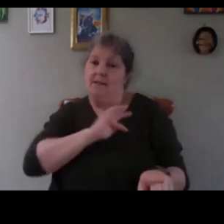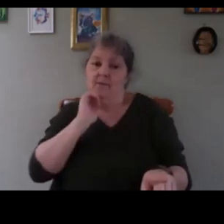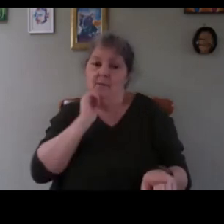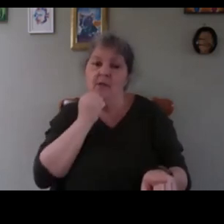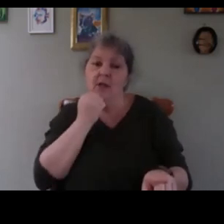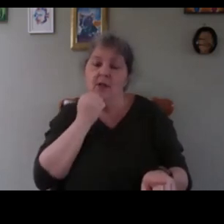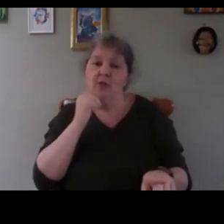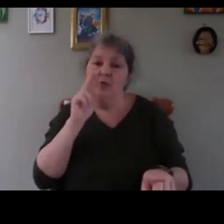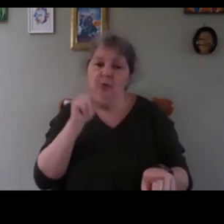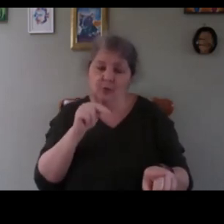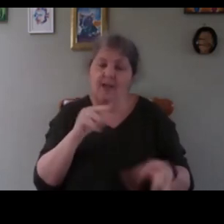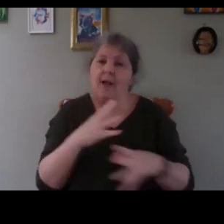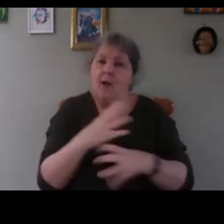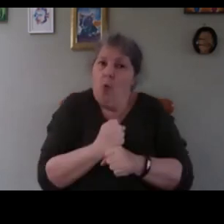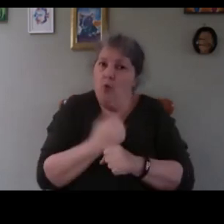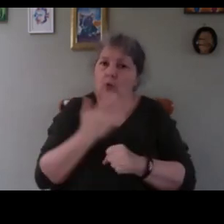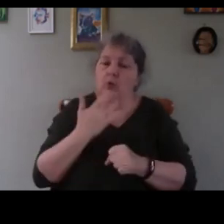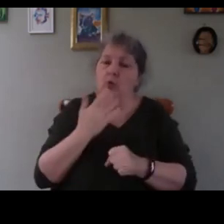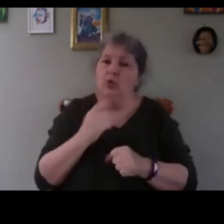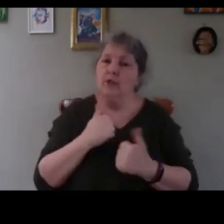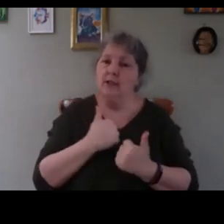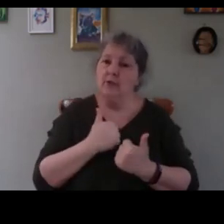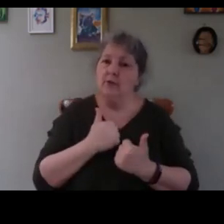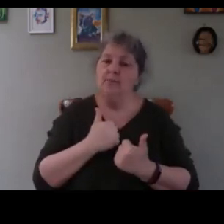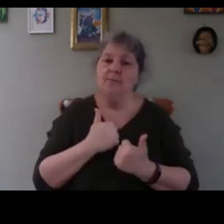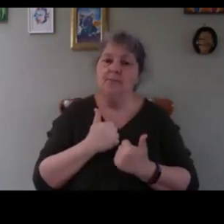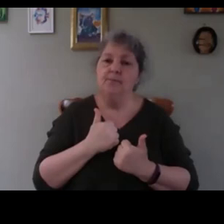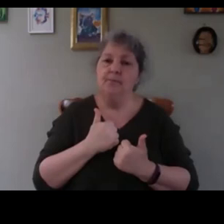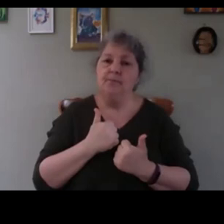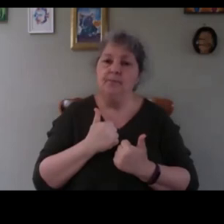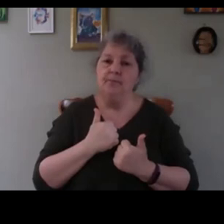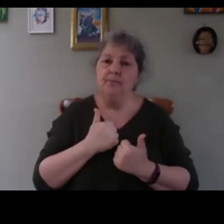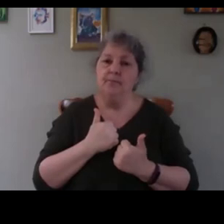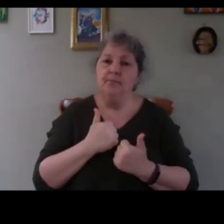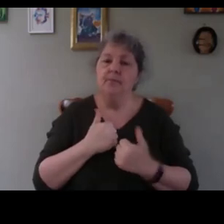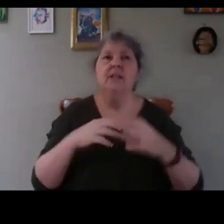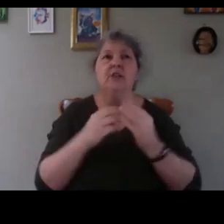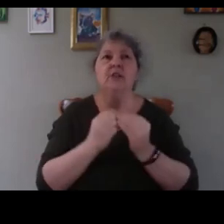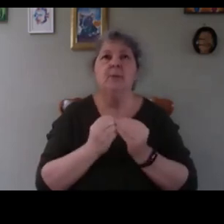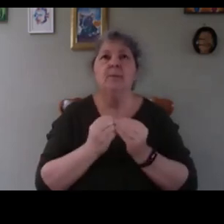retain water and there is something that you